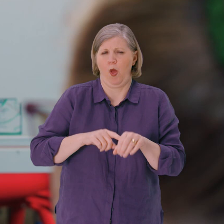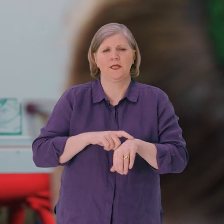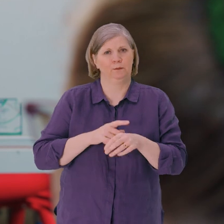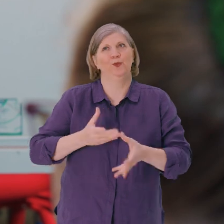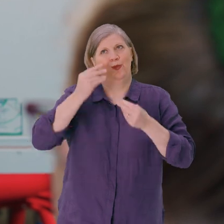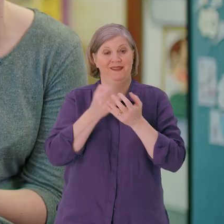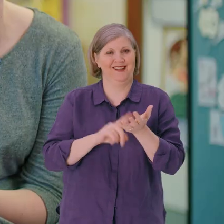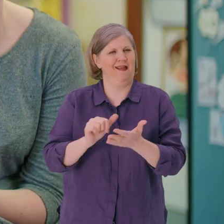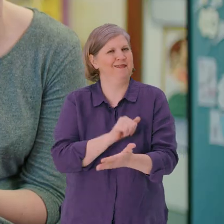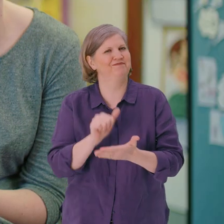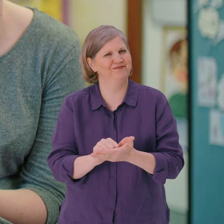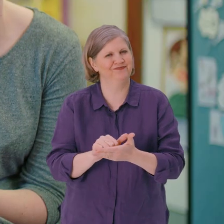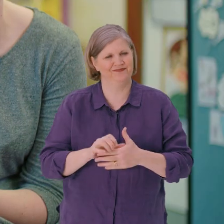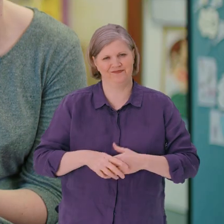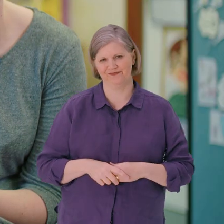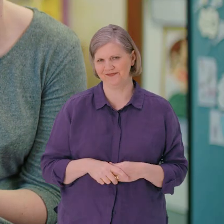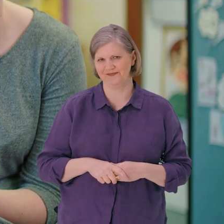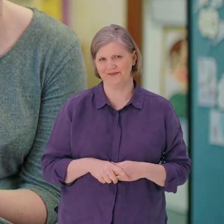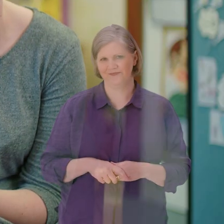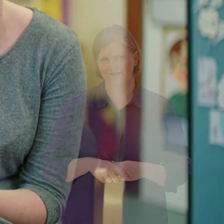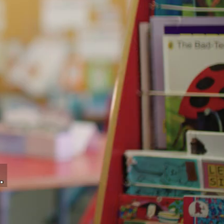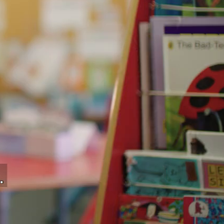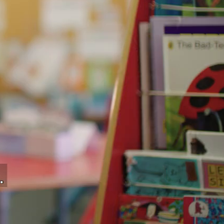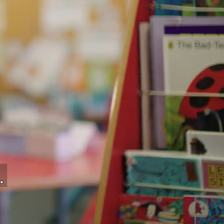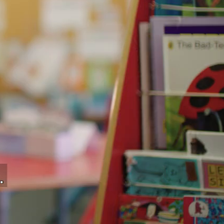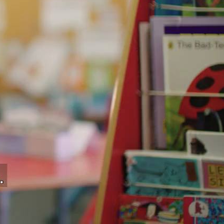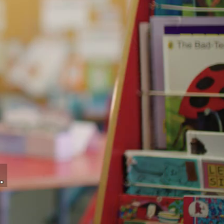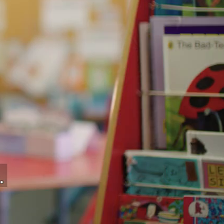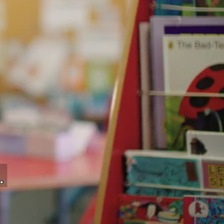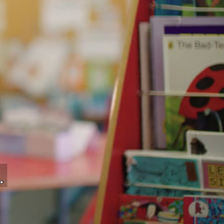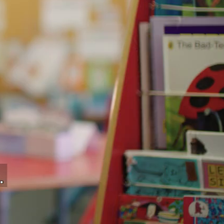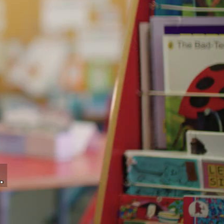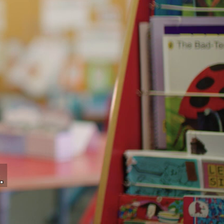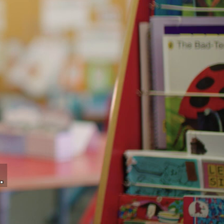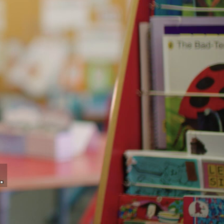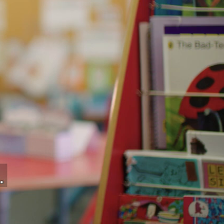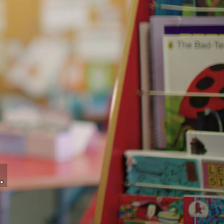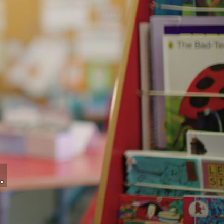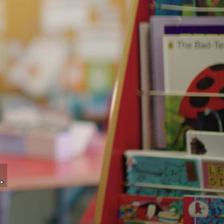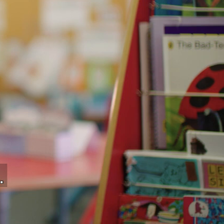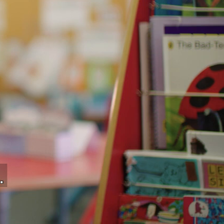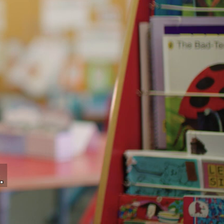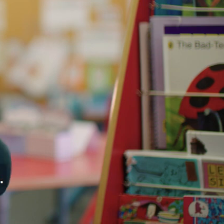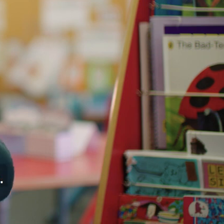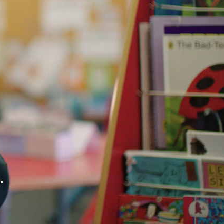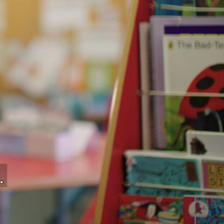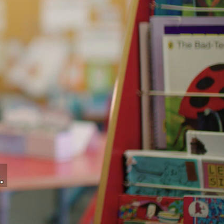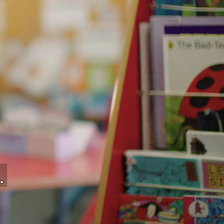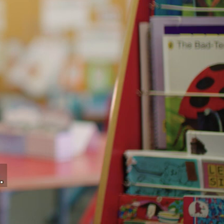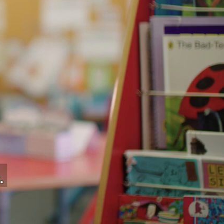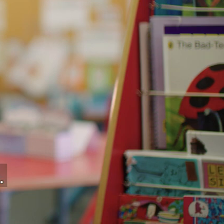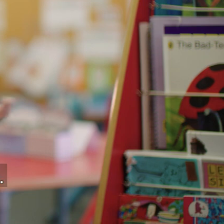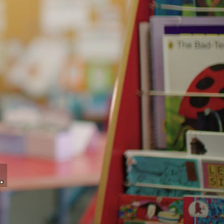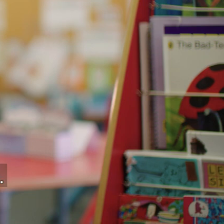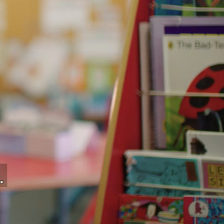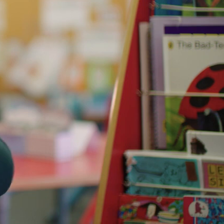quality time to learn how to use BSL properly. I think yes, they have improved. I think they have increased in knowledge, they